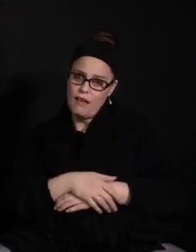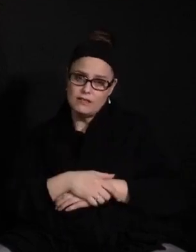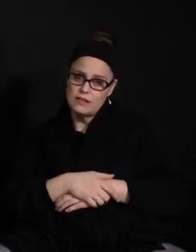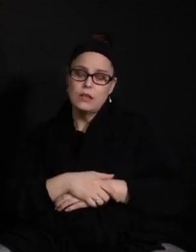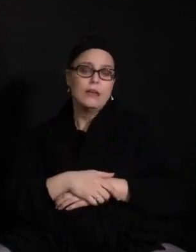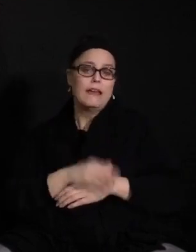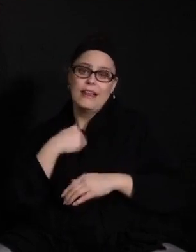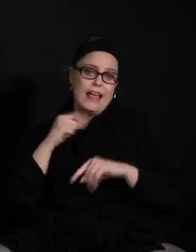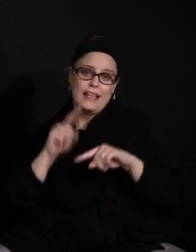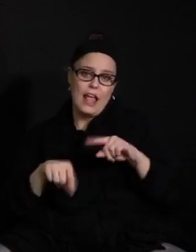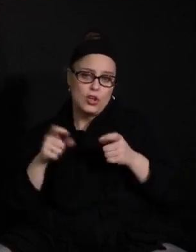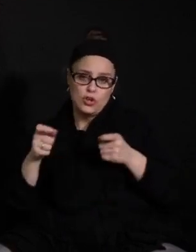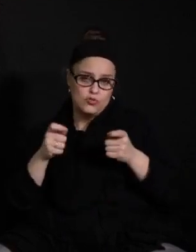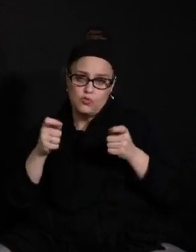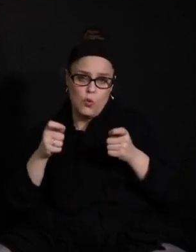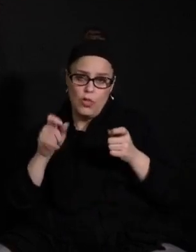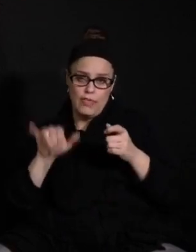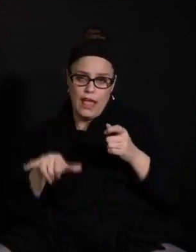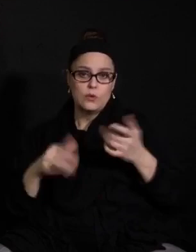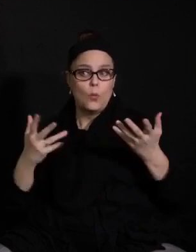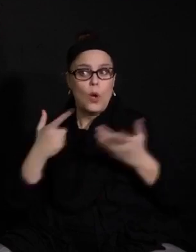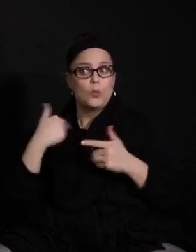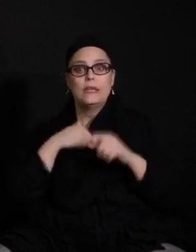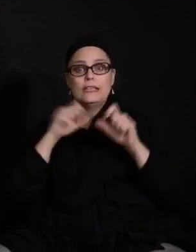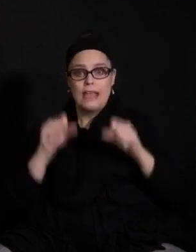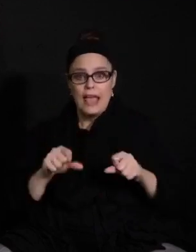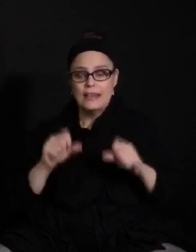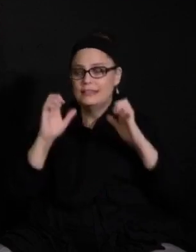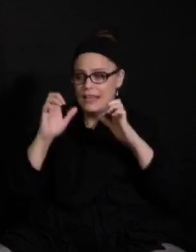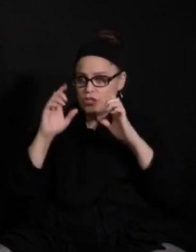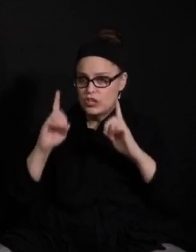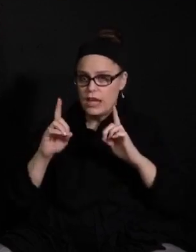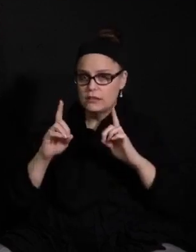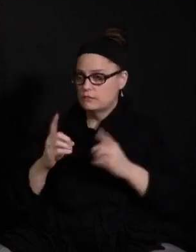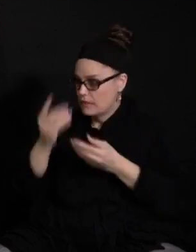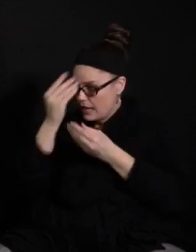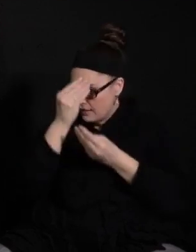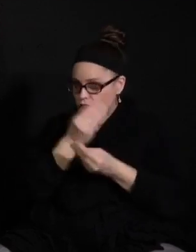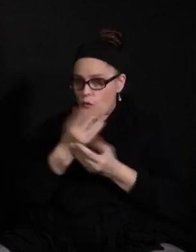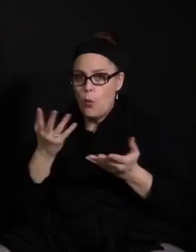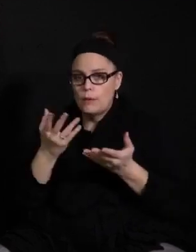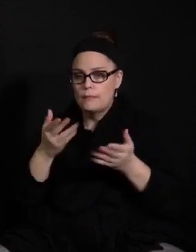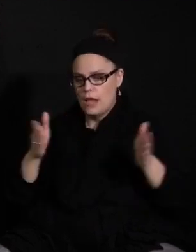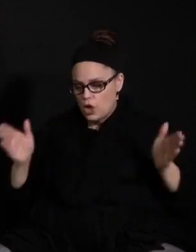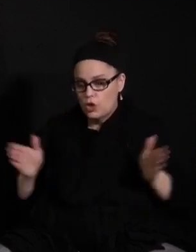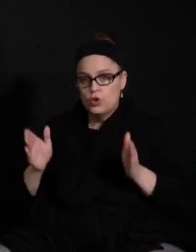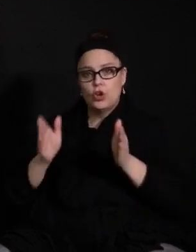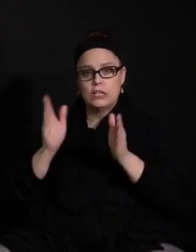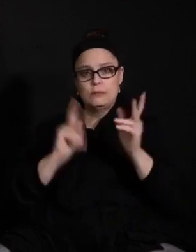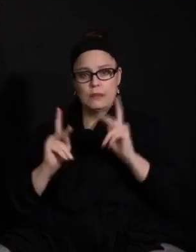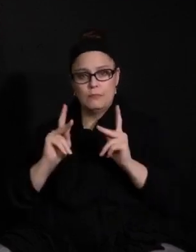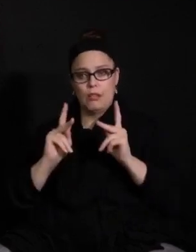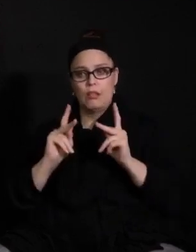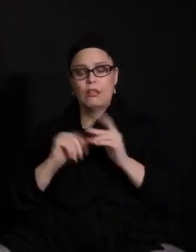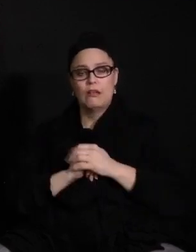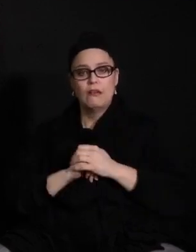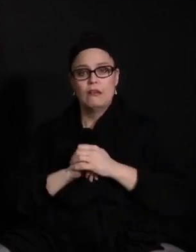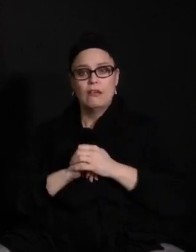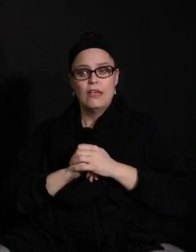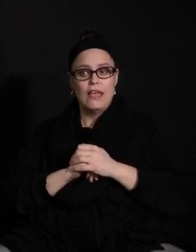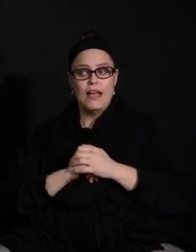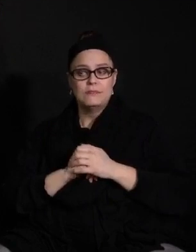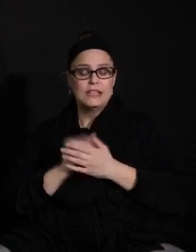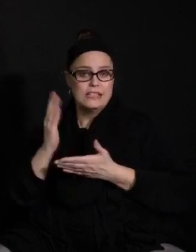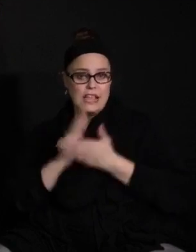control is we can educate and inform and encourage and support any people that are having difficulties in making those